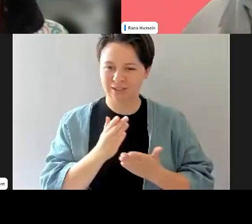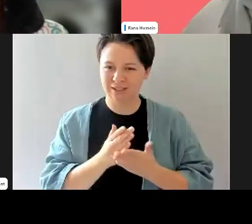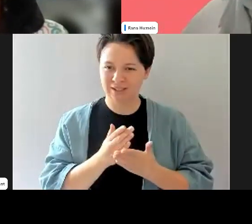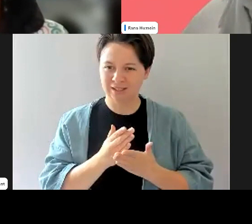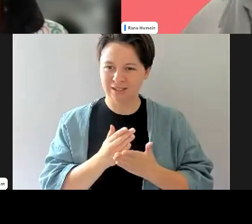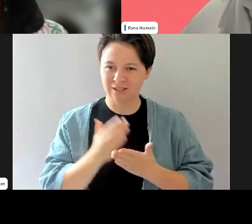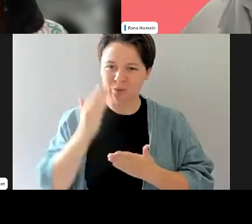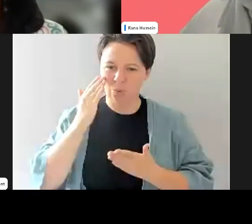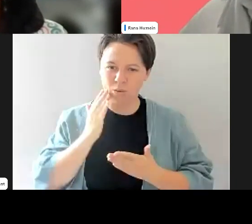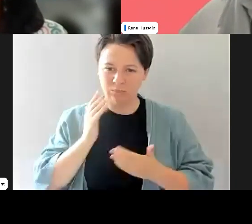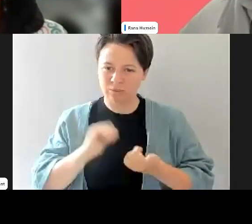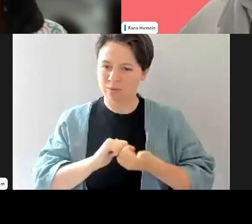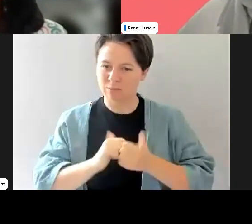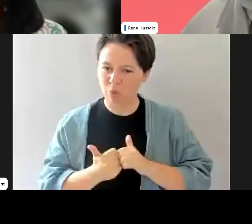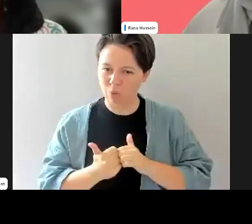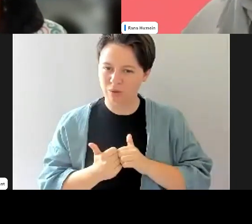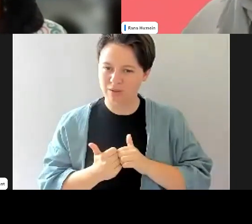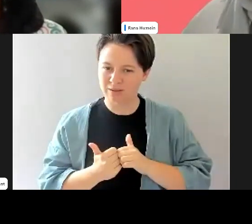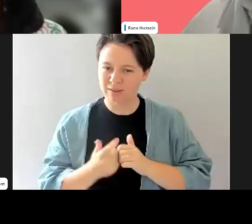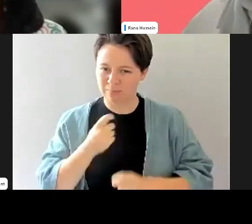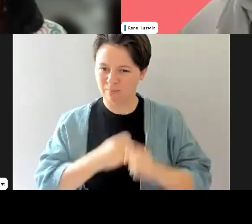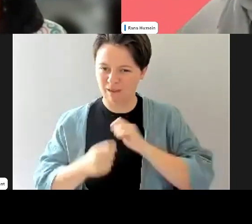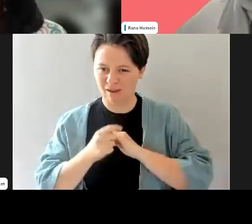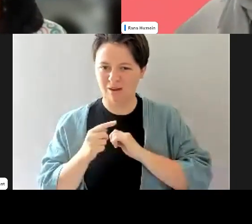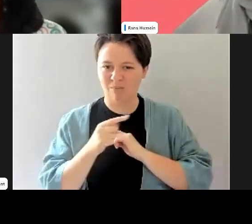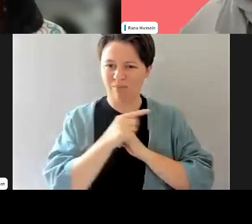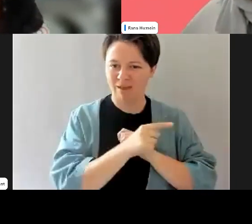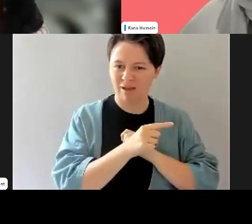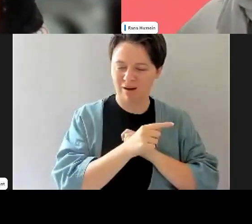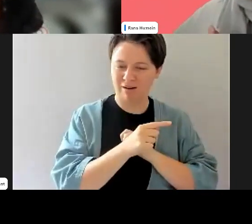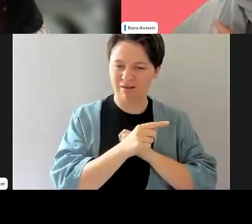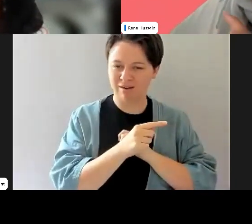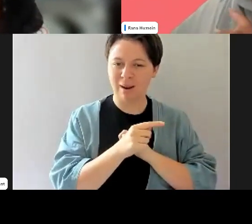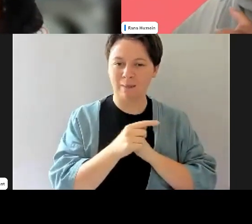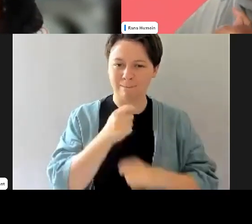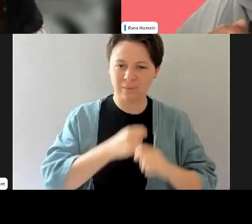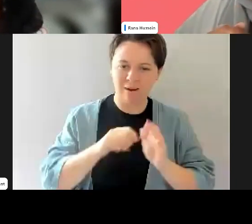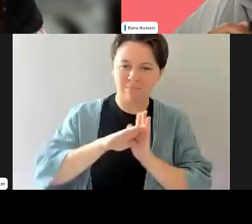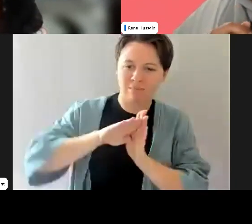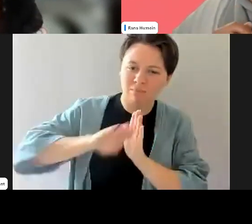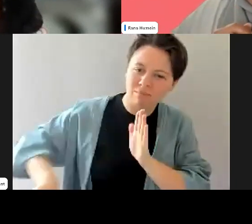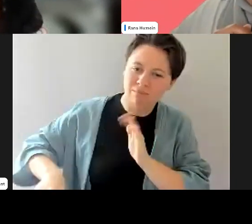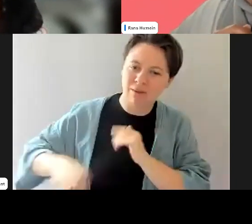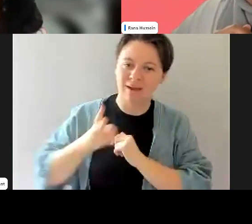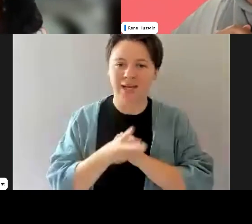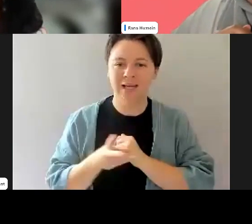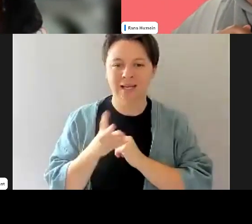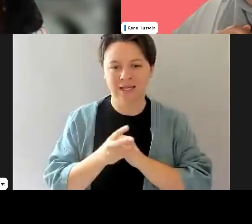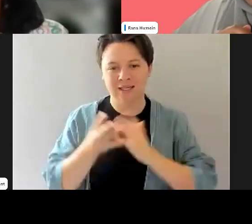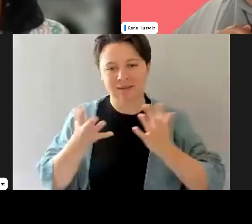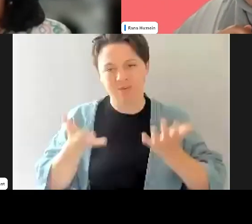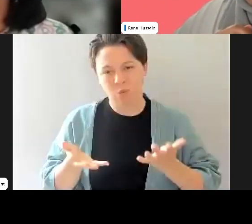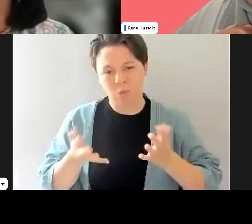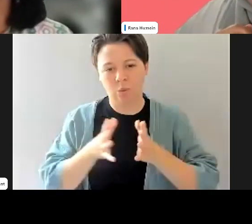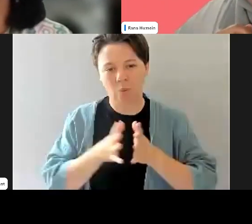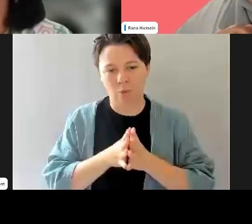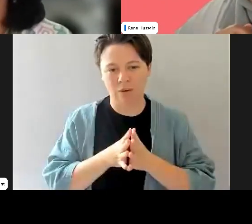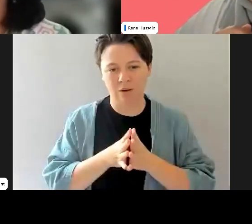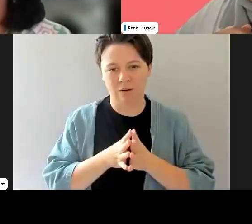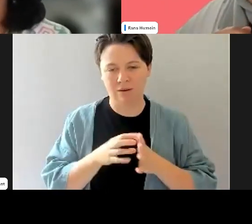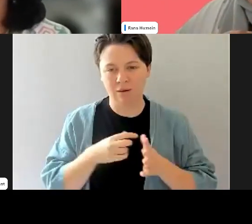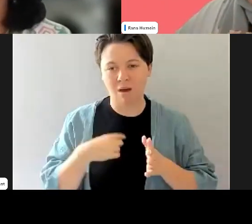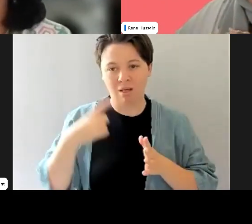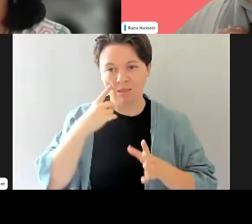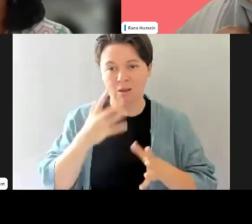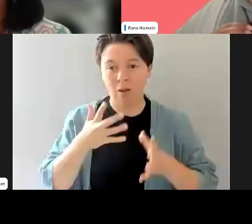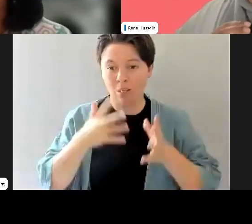sport movement will end up in that space yet again, and be exclusionary all over again. So, um, I think there's